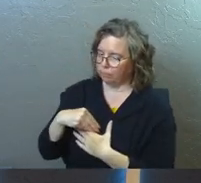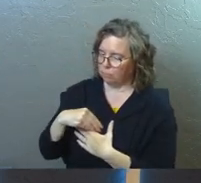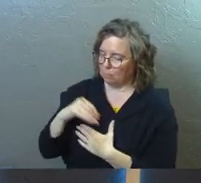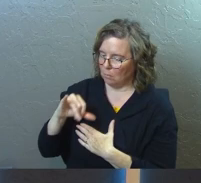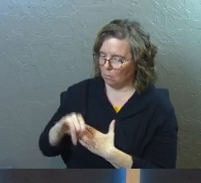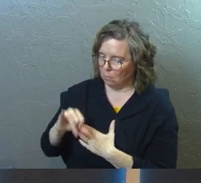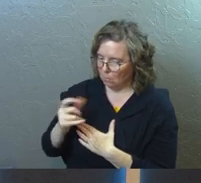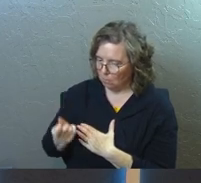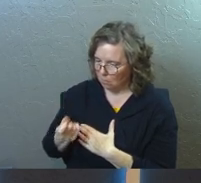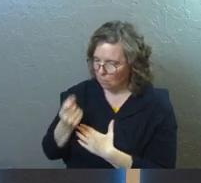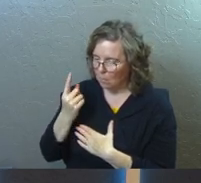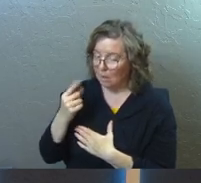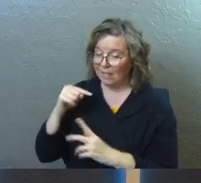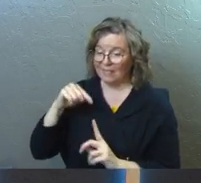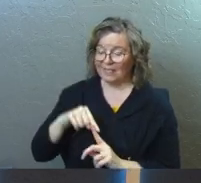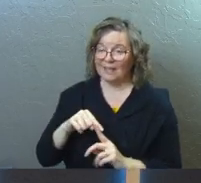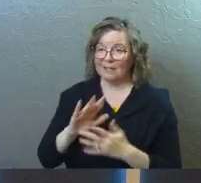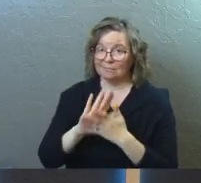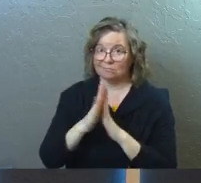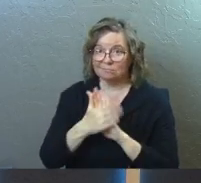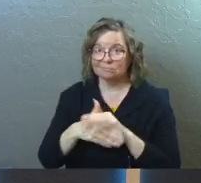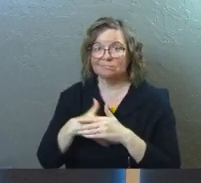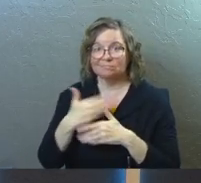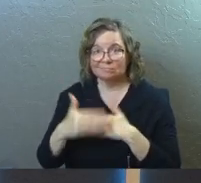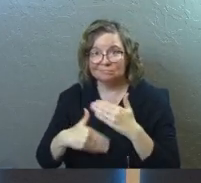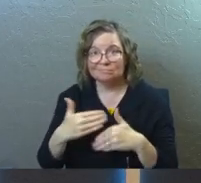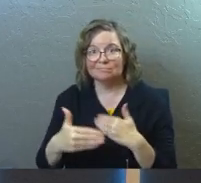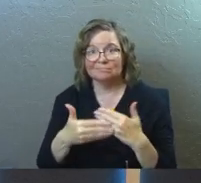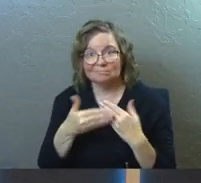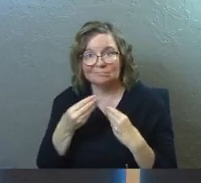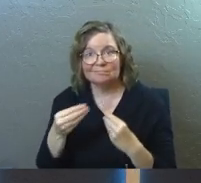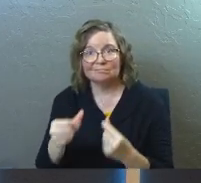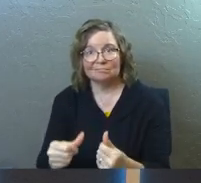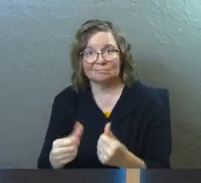Jesus, into this relationship, this thing would be going differently.